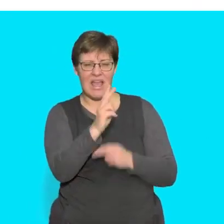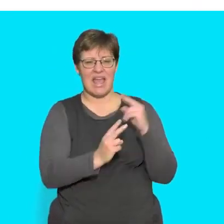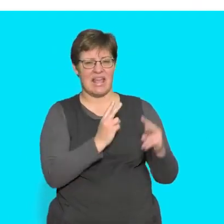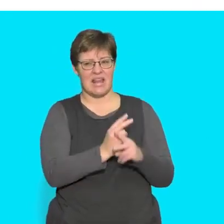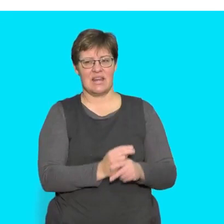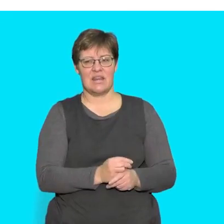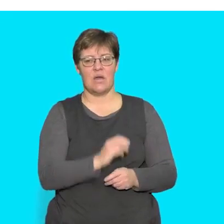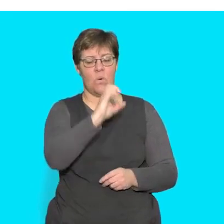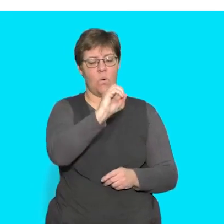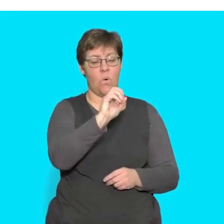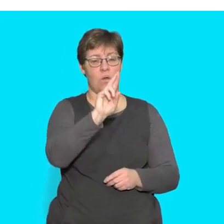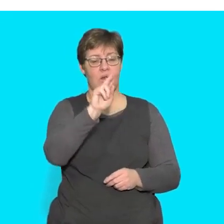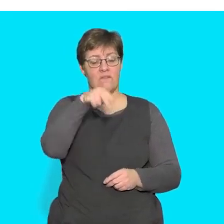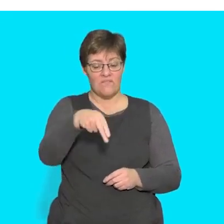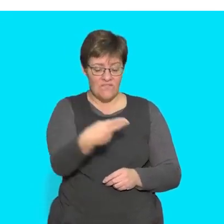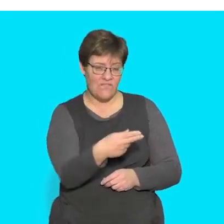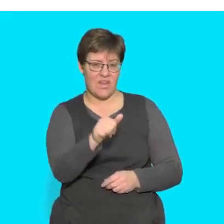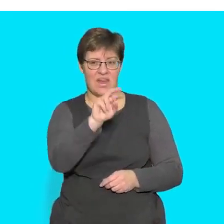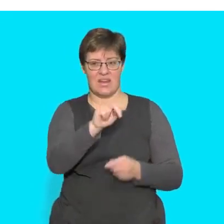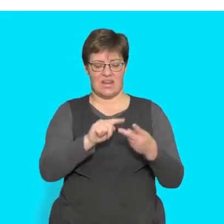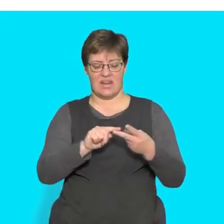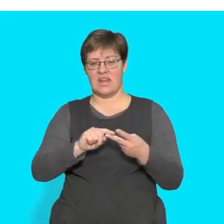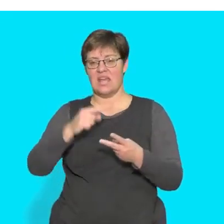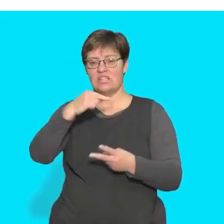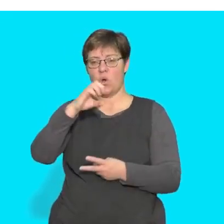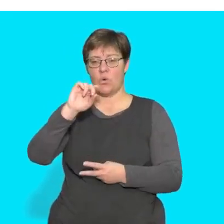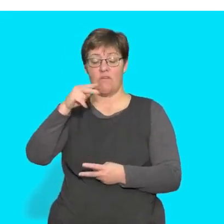orphan geography and nephew